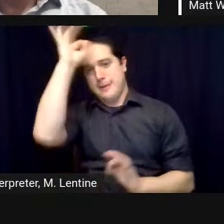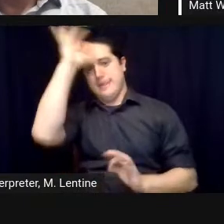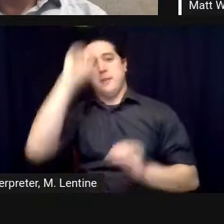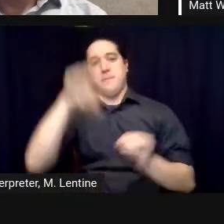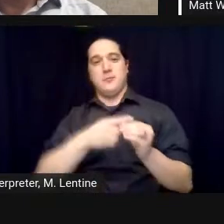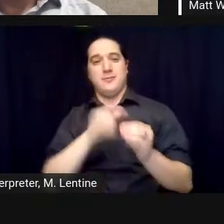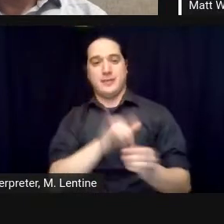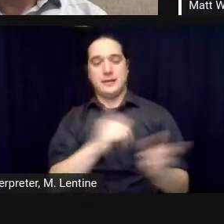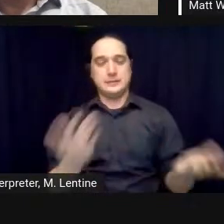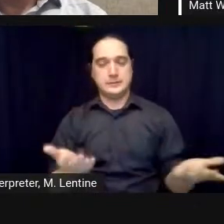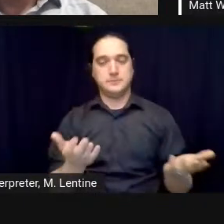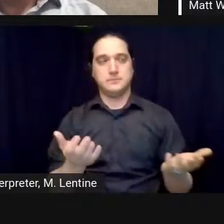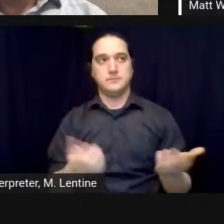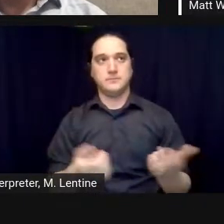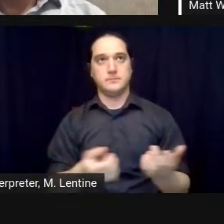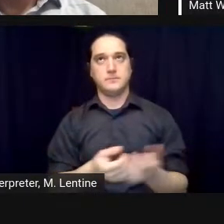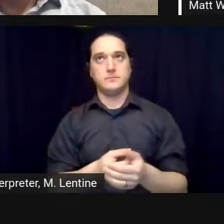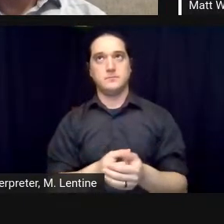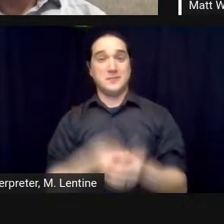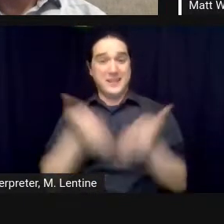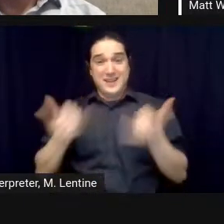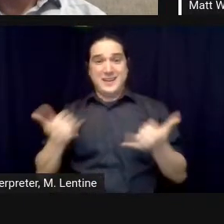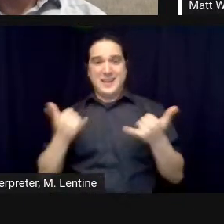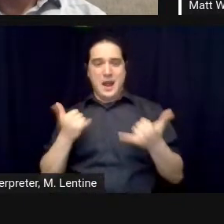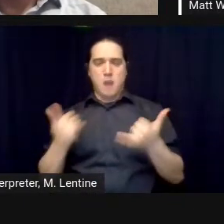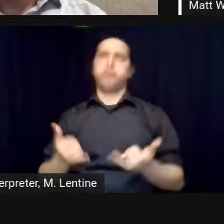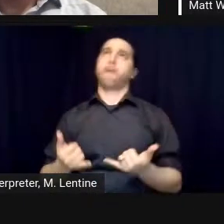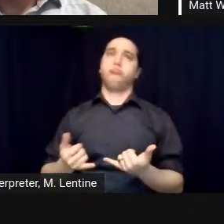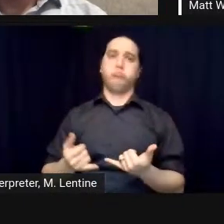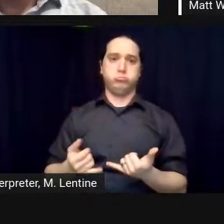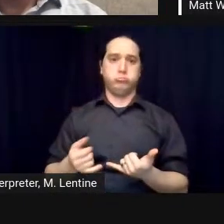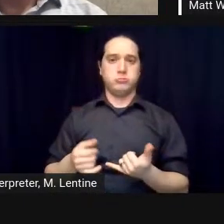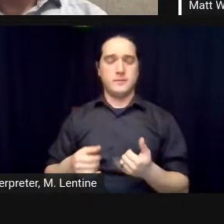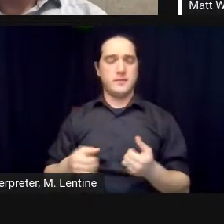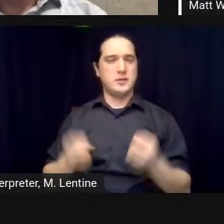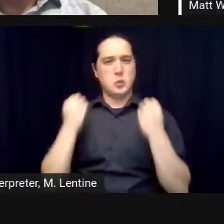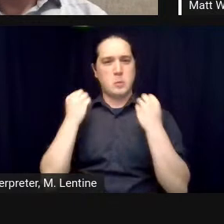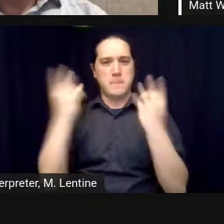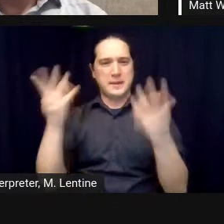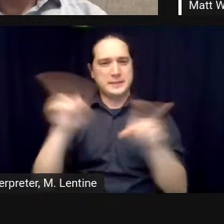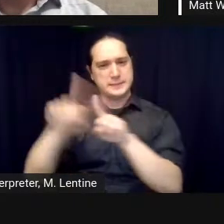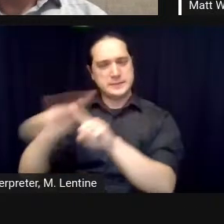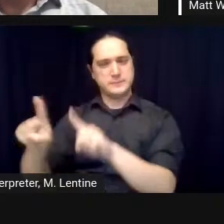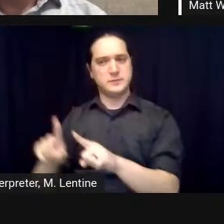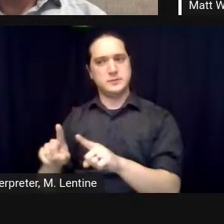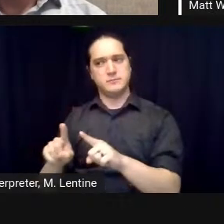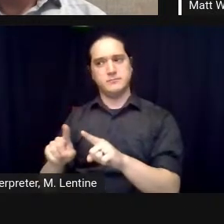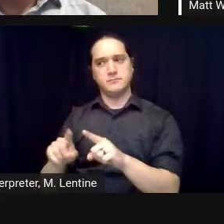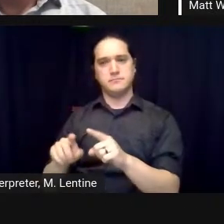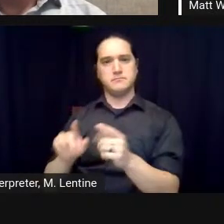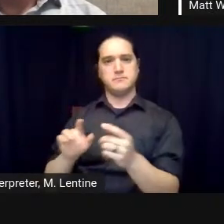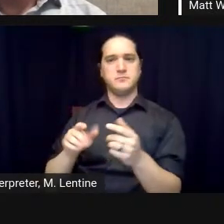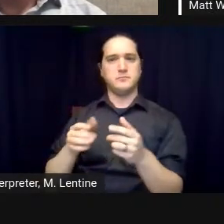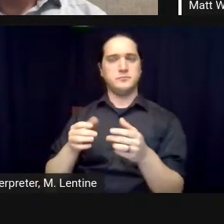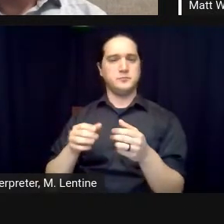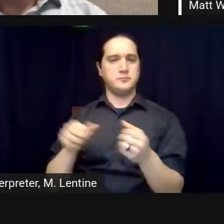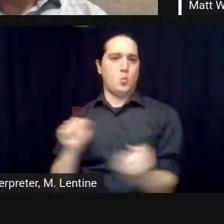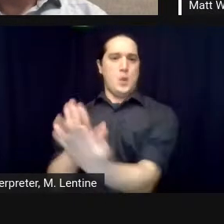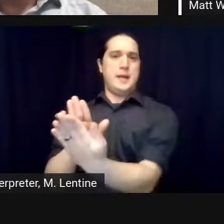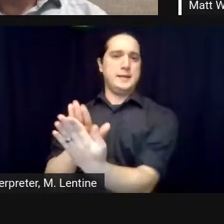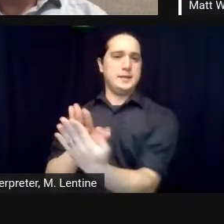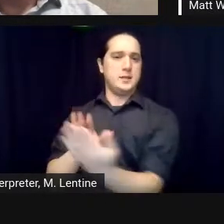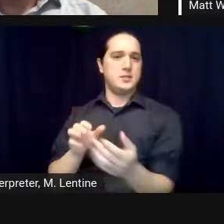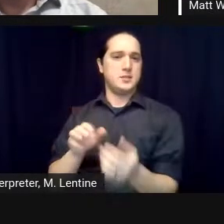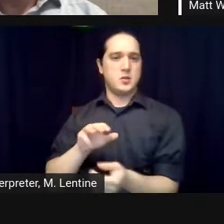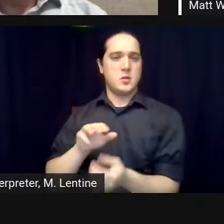communication channels we have now that you have to say something intelligent in eight to ten seconds that's really